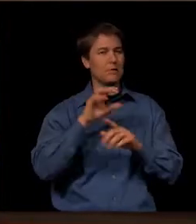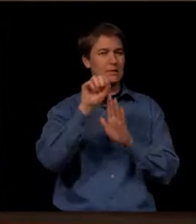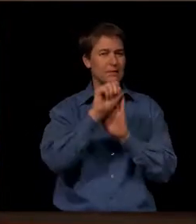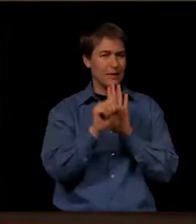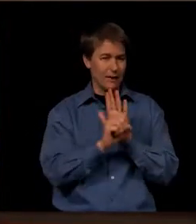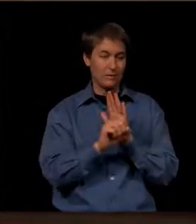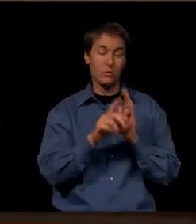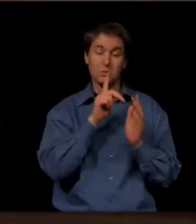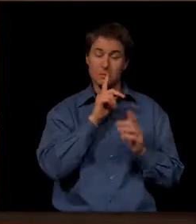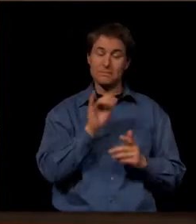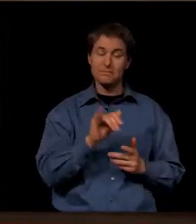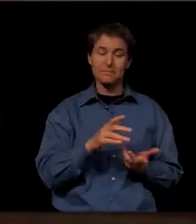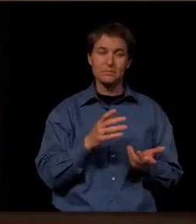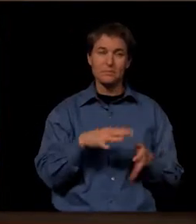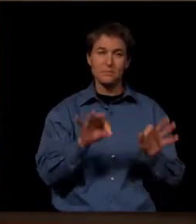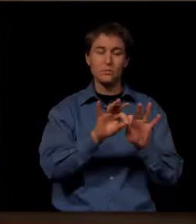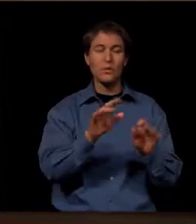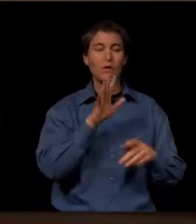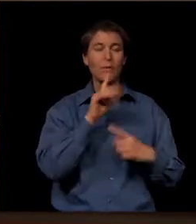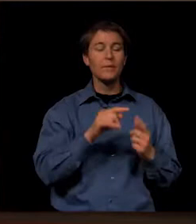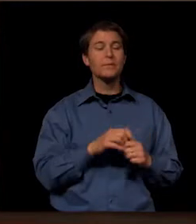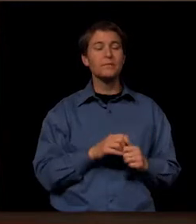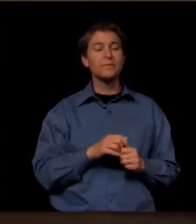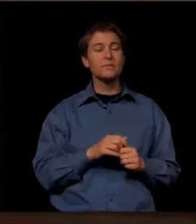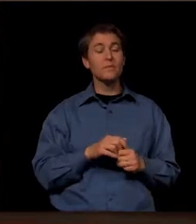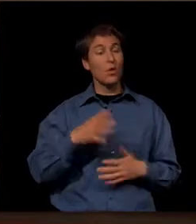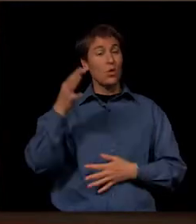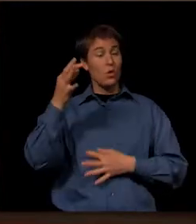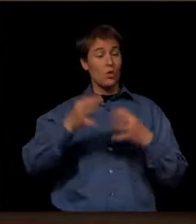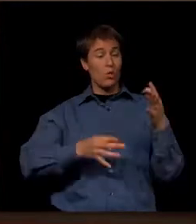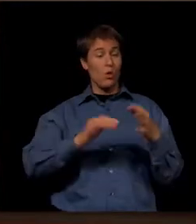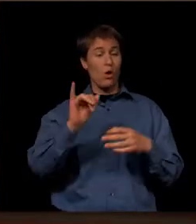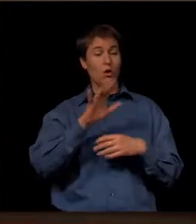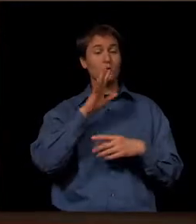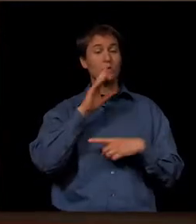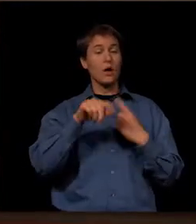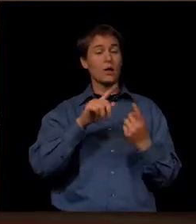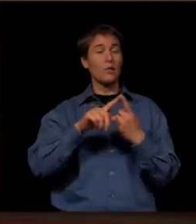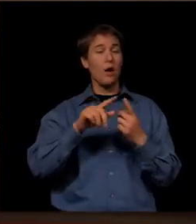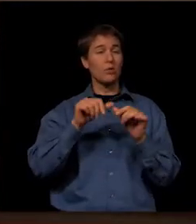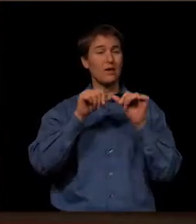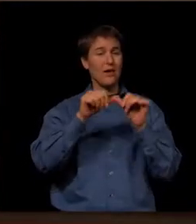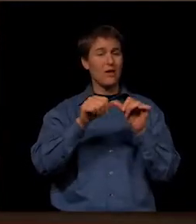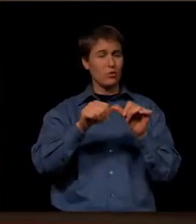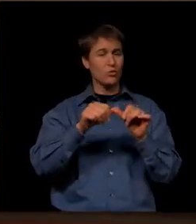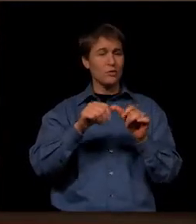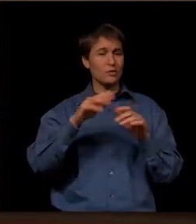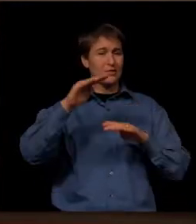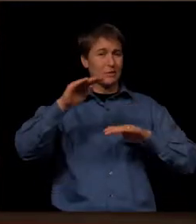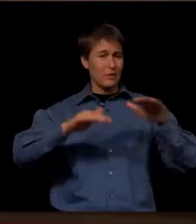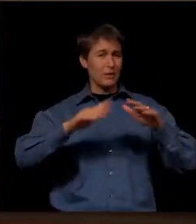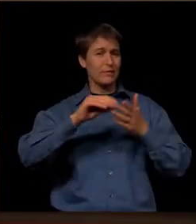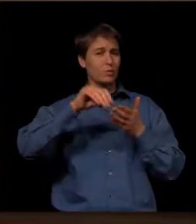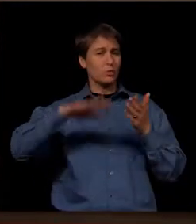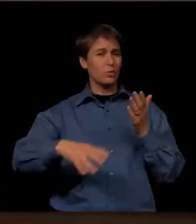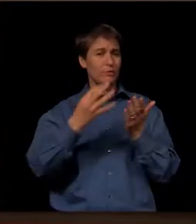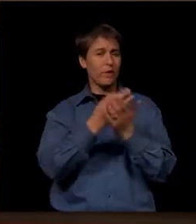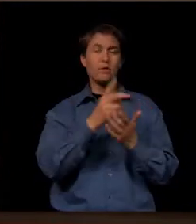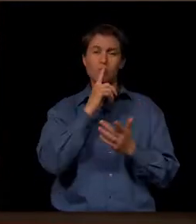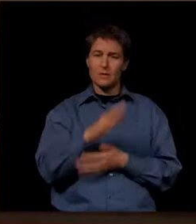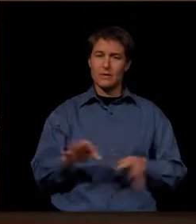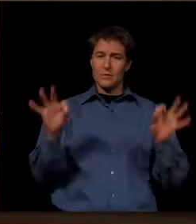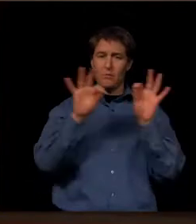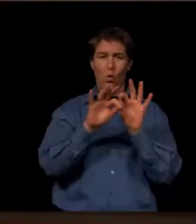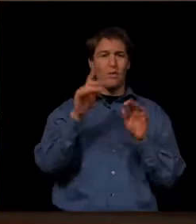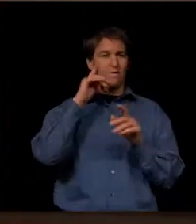implication. They also talked, the court stressed that the continuity and stability of funding is important for institutional planning.